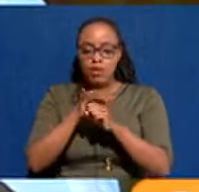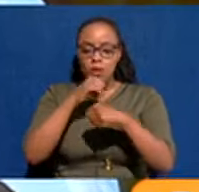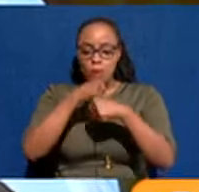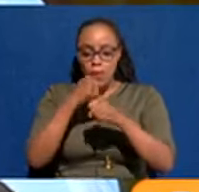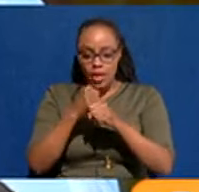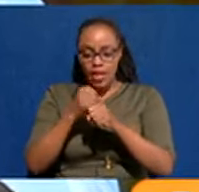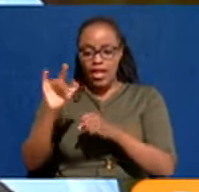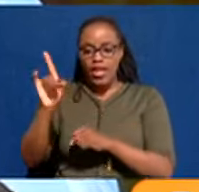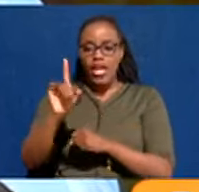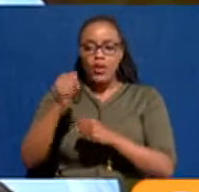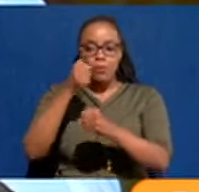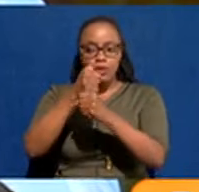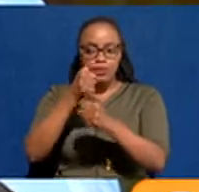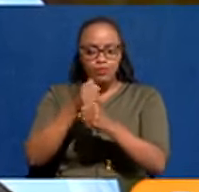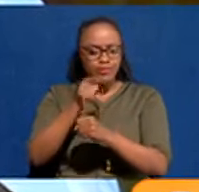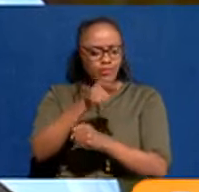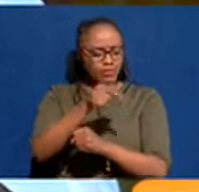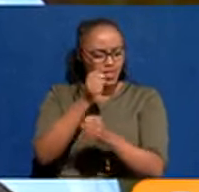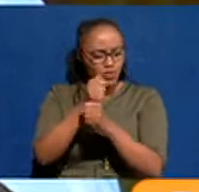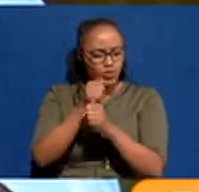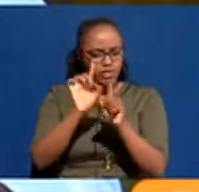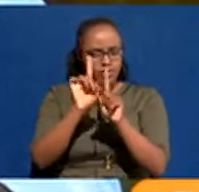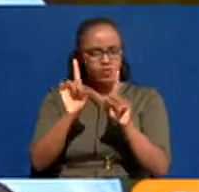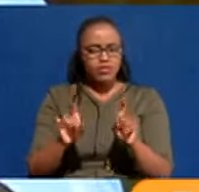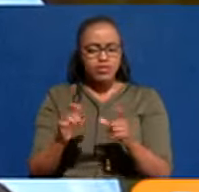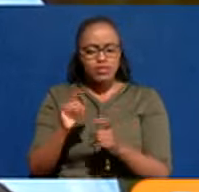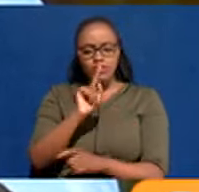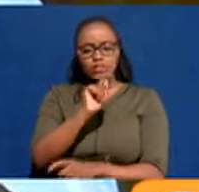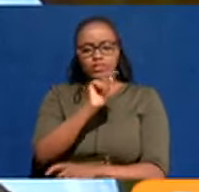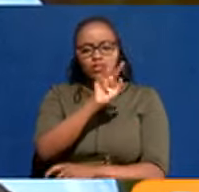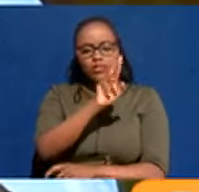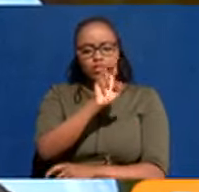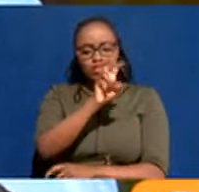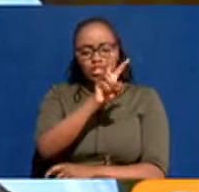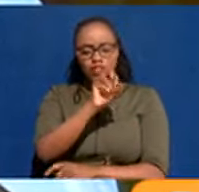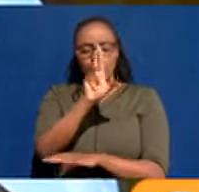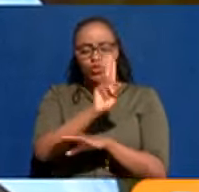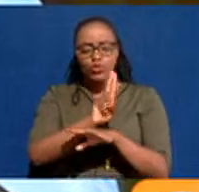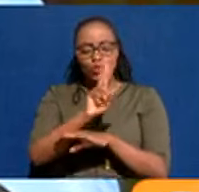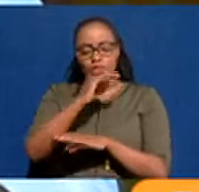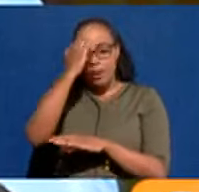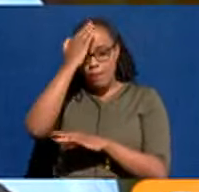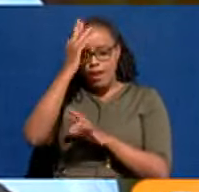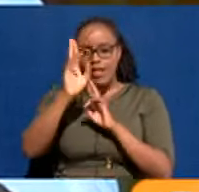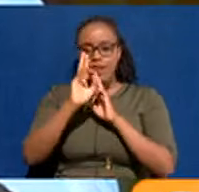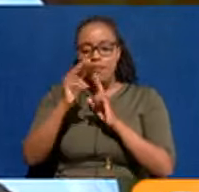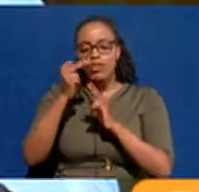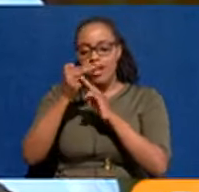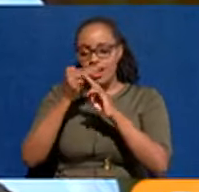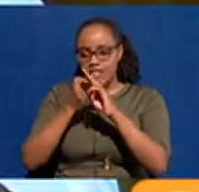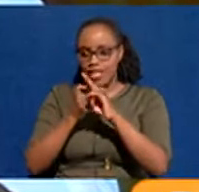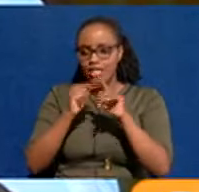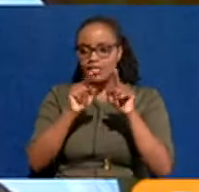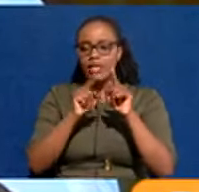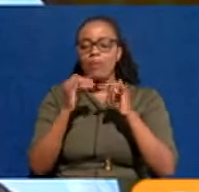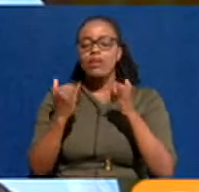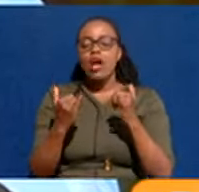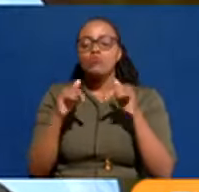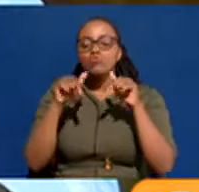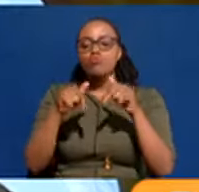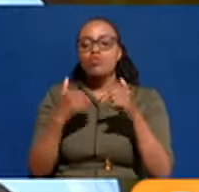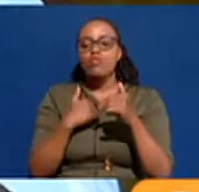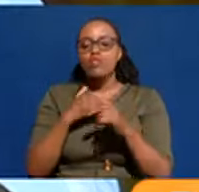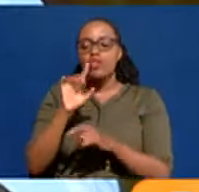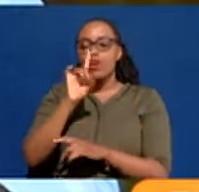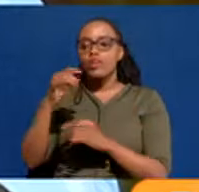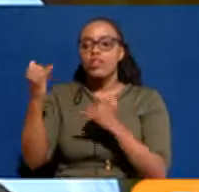Nairobi work. Does it work? At Trevor Mbidjat, Citizen TV, Kenya, use the hashtag MondayReport. That is the questions we're going to pose to them in just a